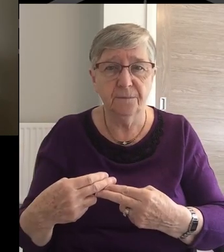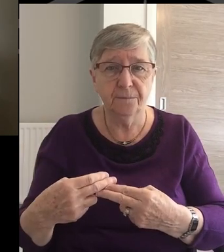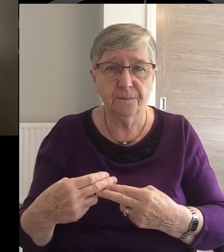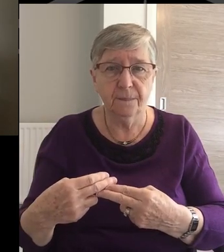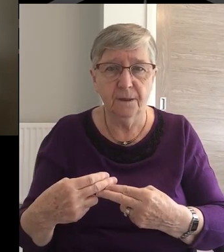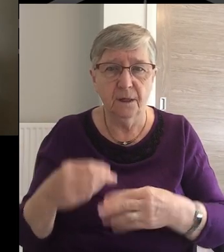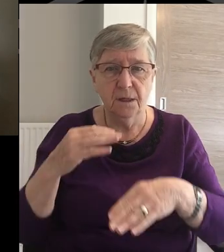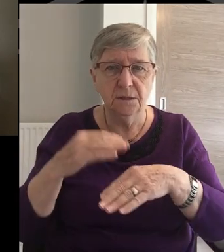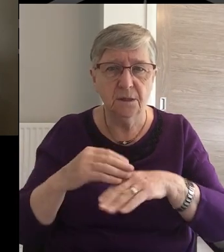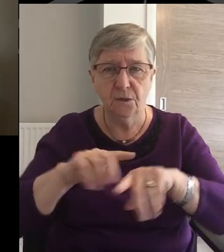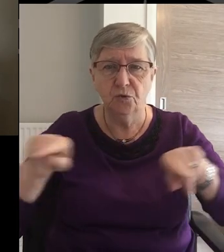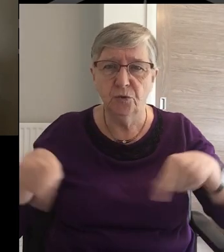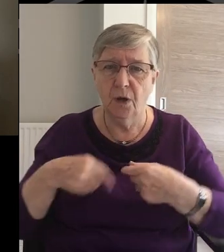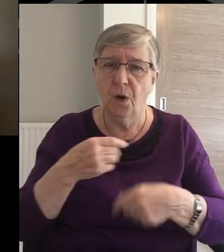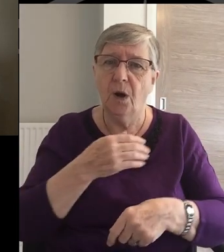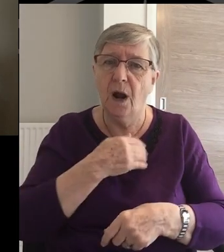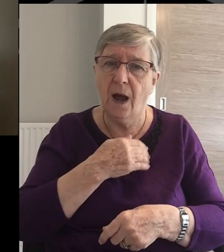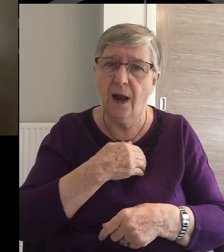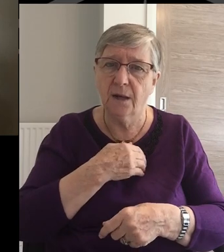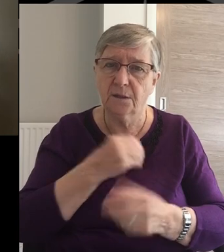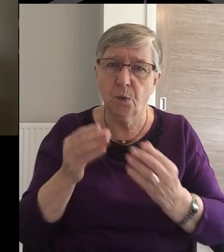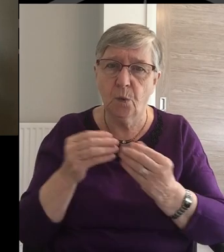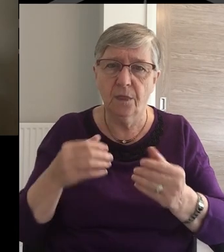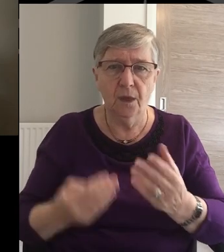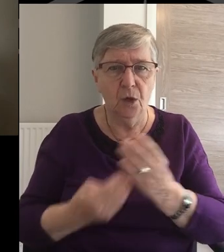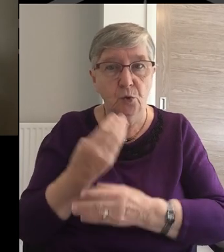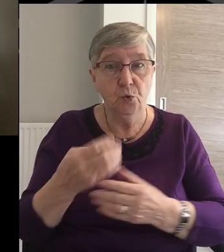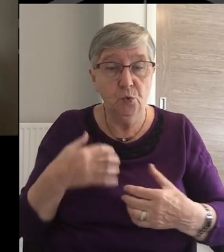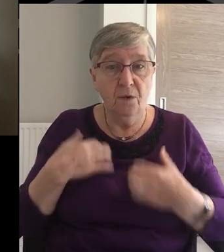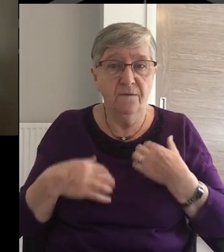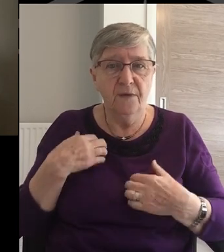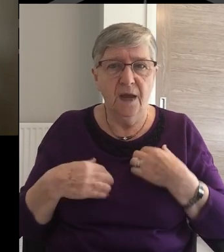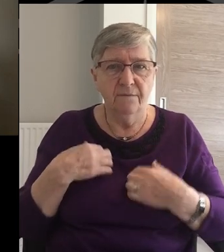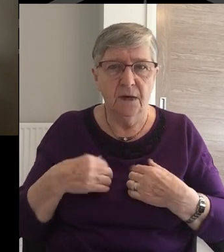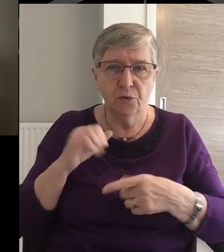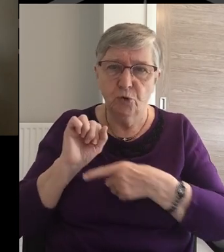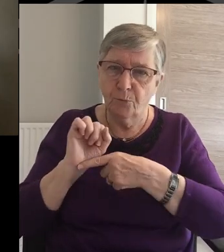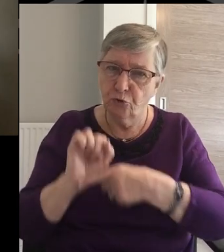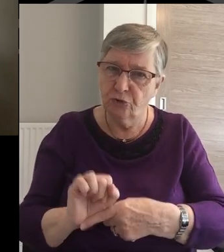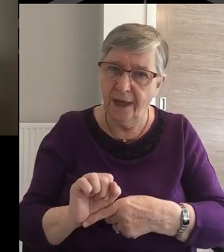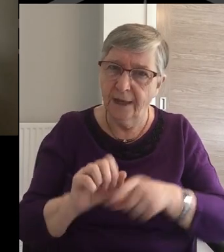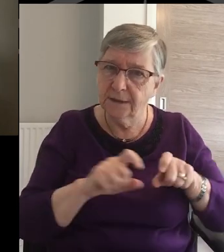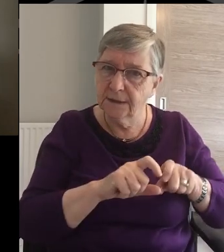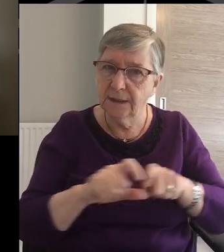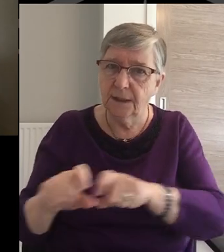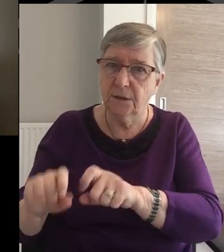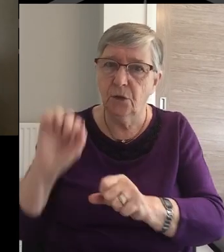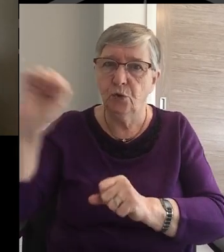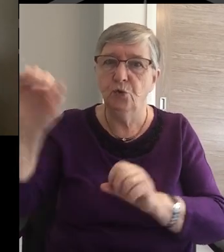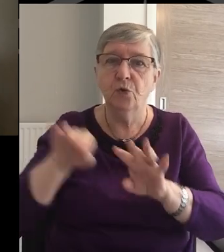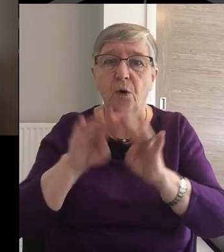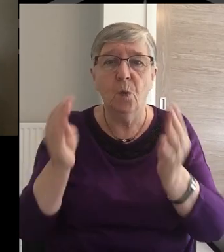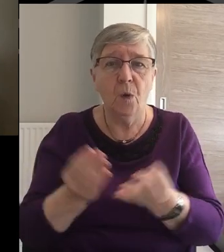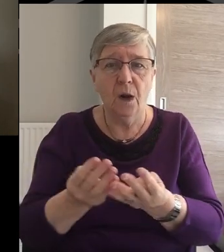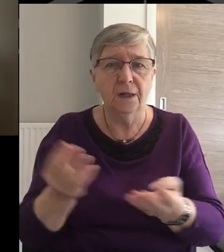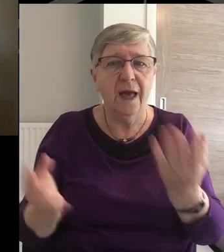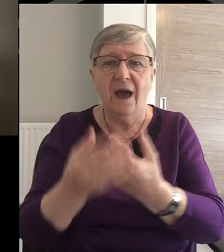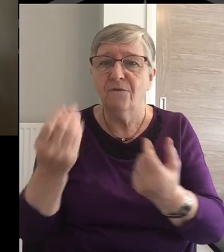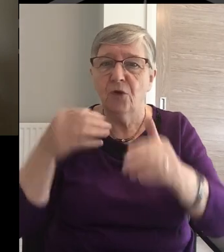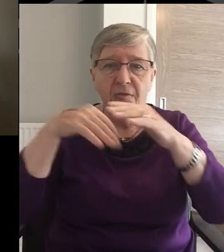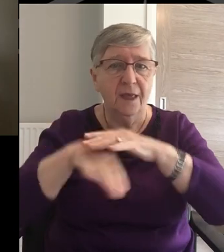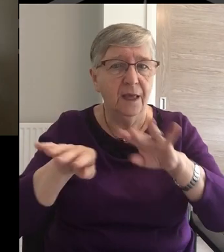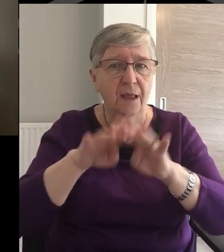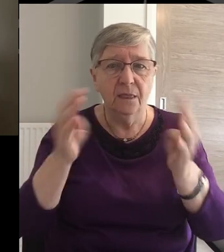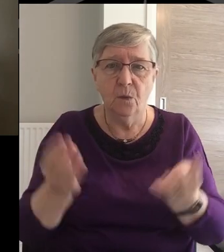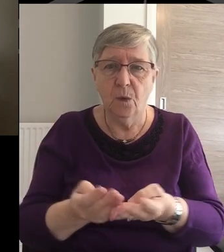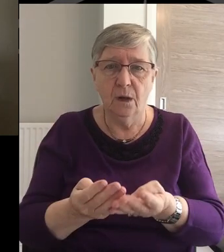Touch all of our hearts With a new fervour To protect and sustain your world And everything in it To the very best